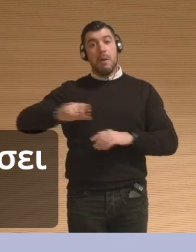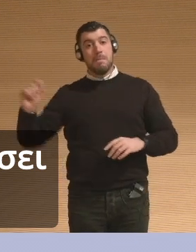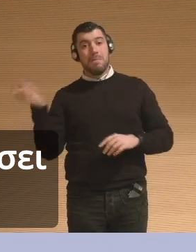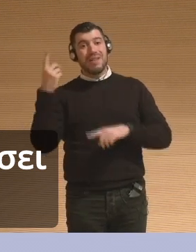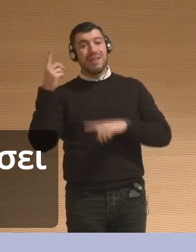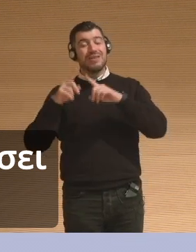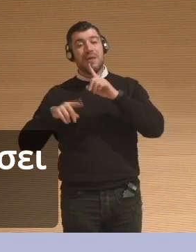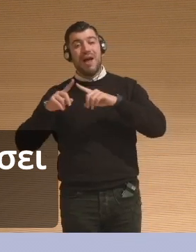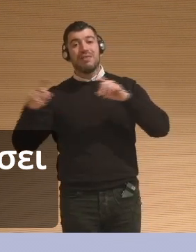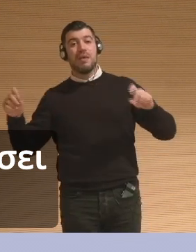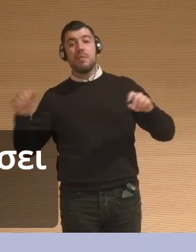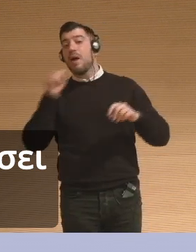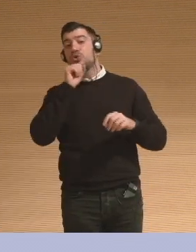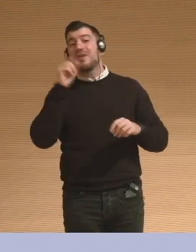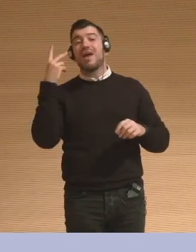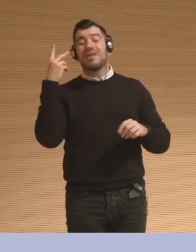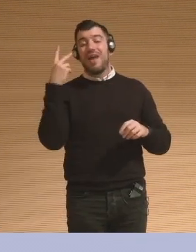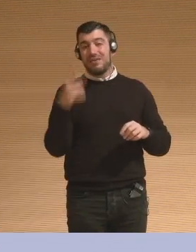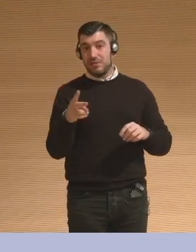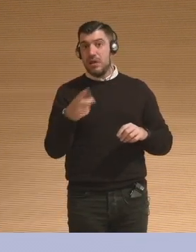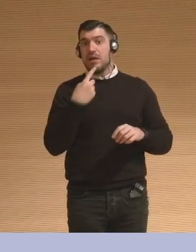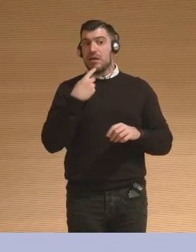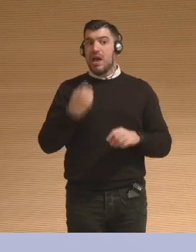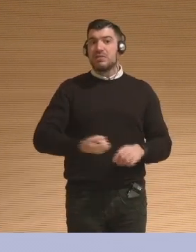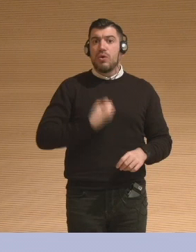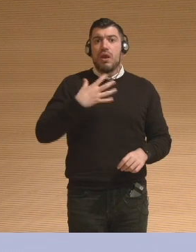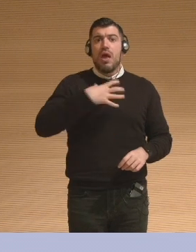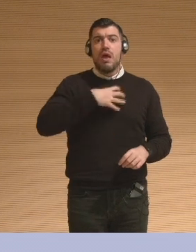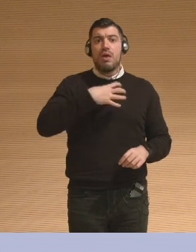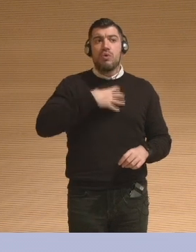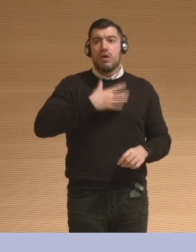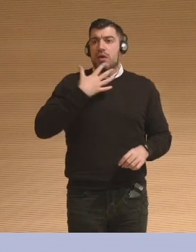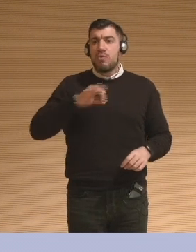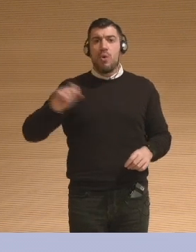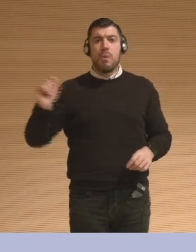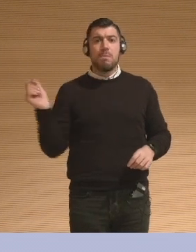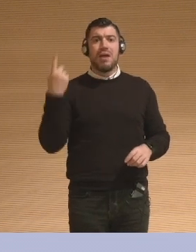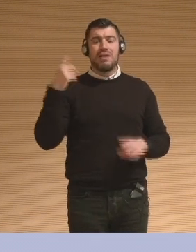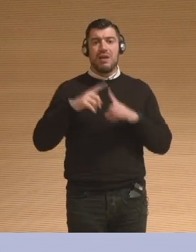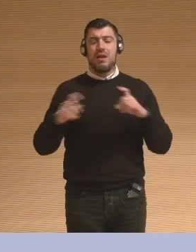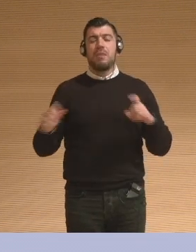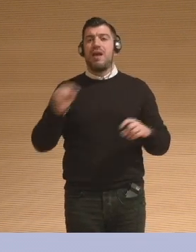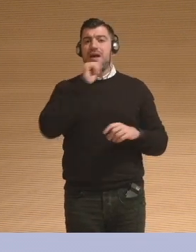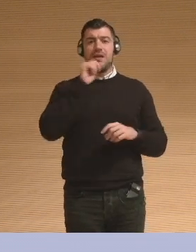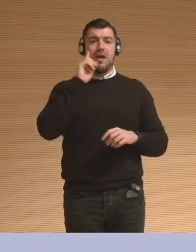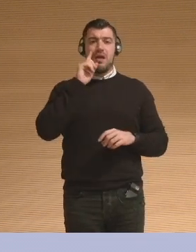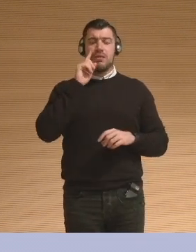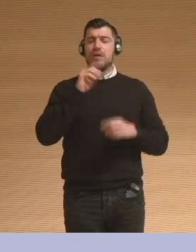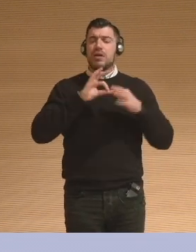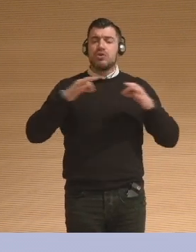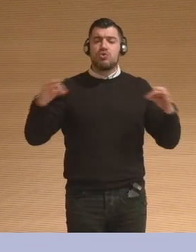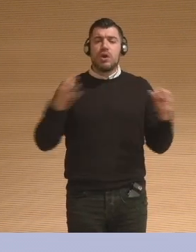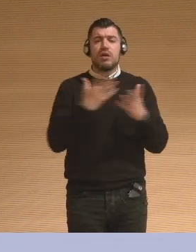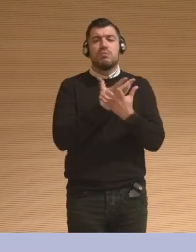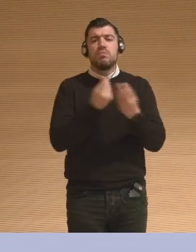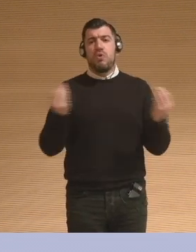The stories are so universal. The last one I'll share is